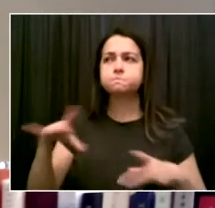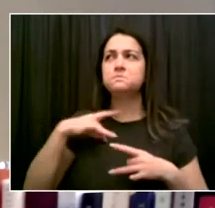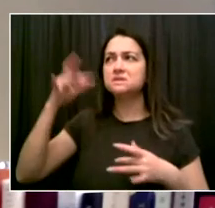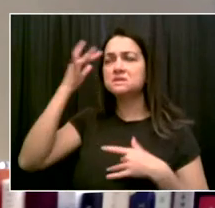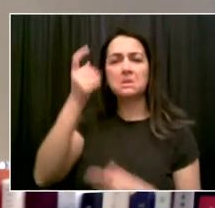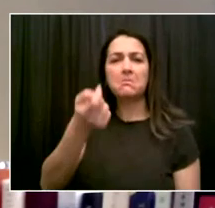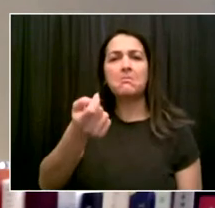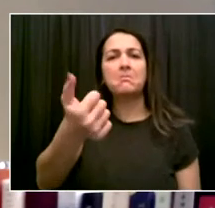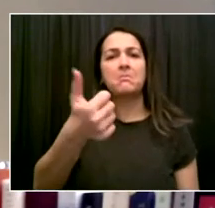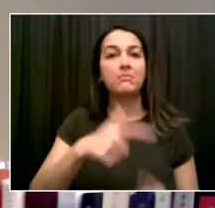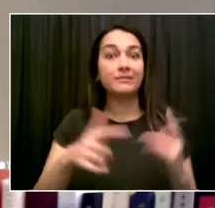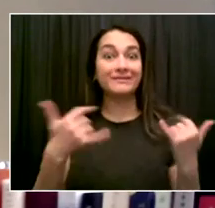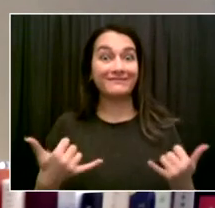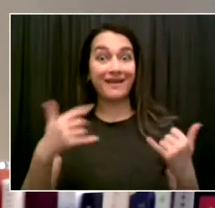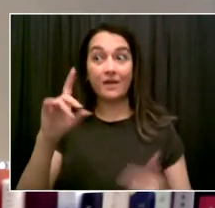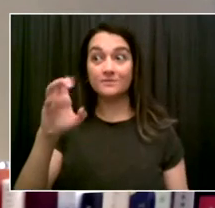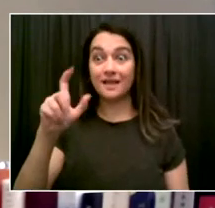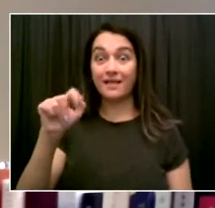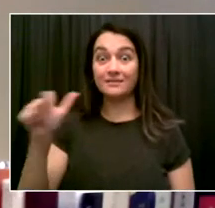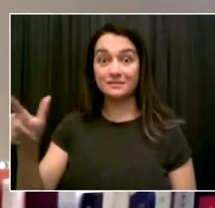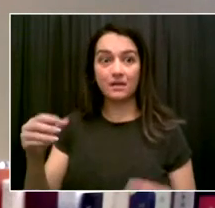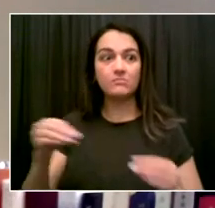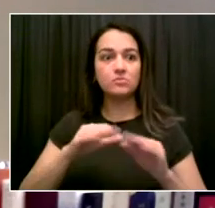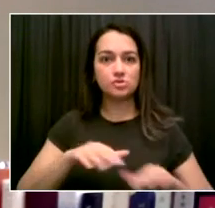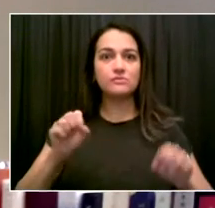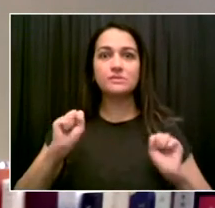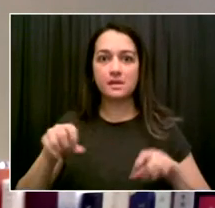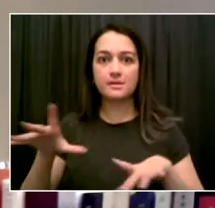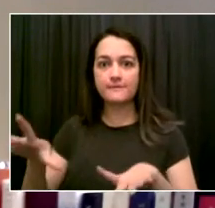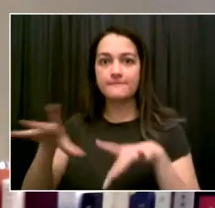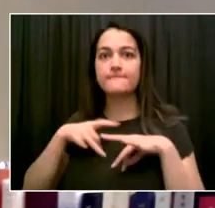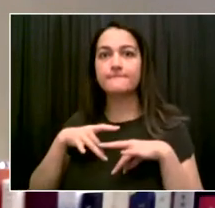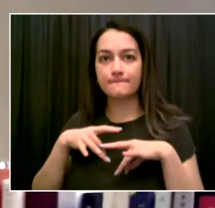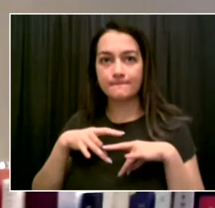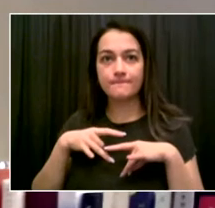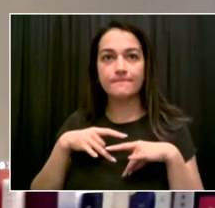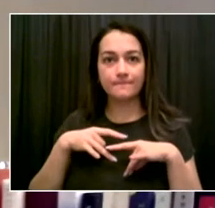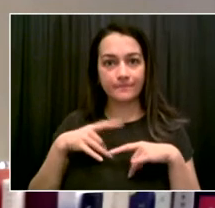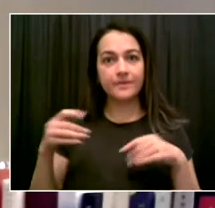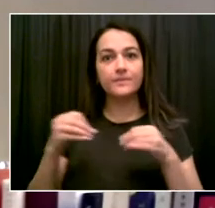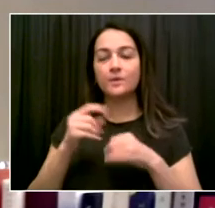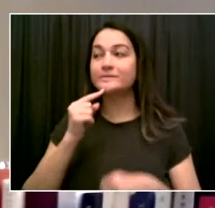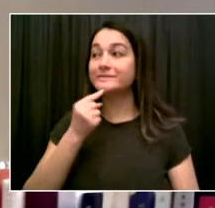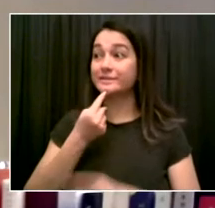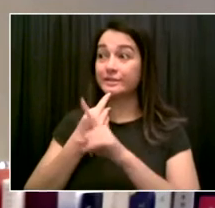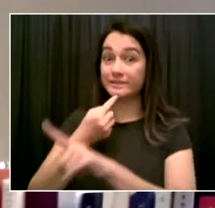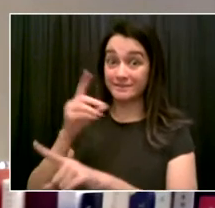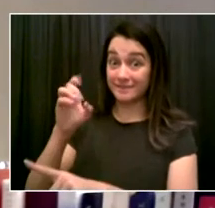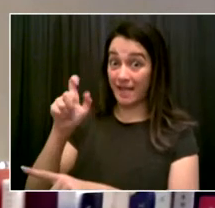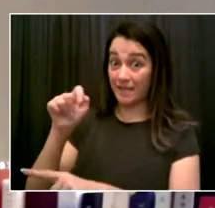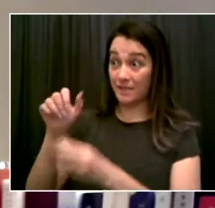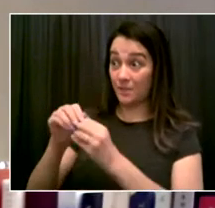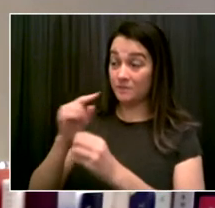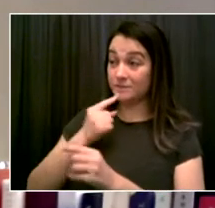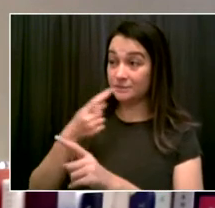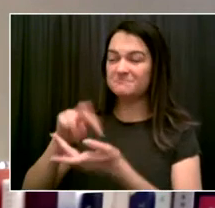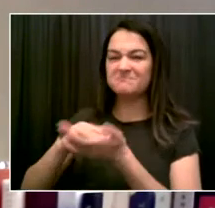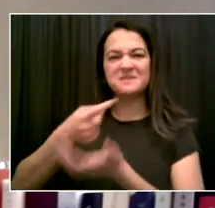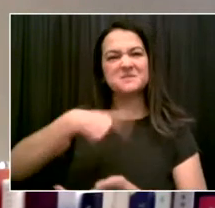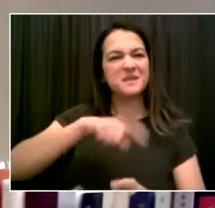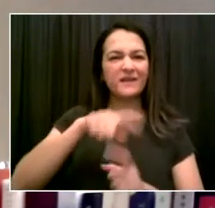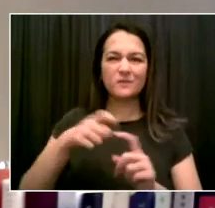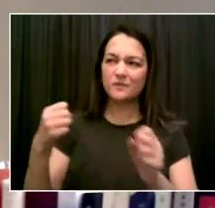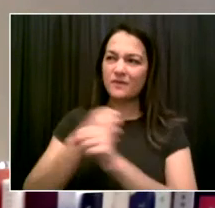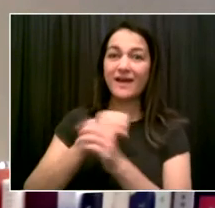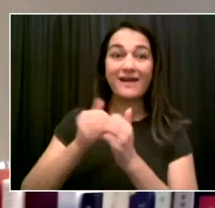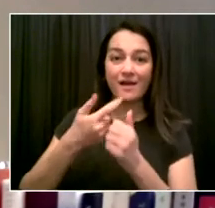businesses and offices. Vaccines are how we get back to work. Vaccines are how we get back to school. And vaccines are